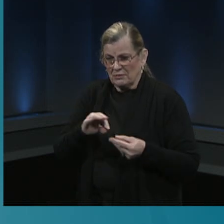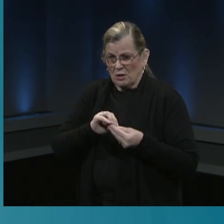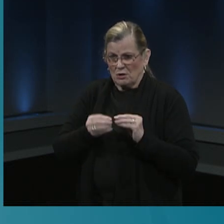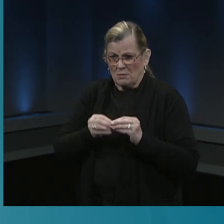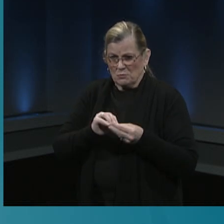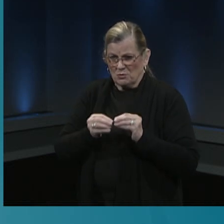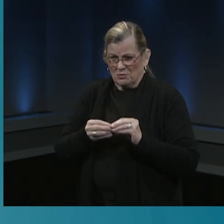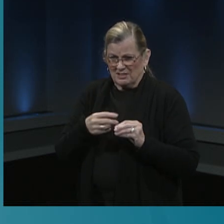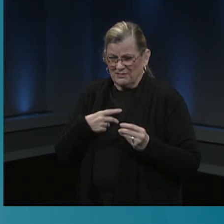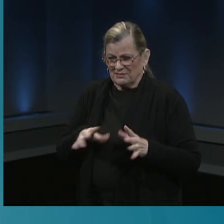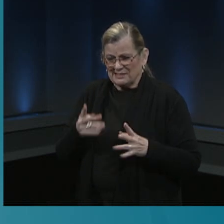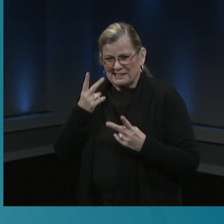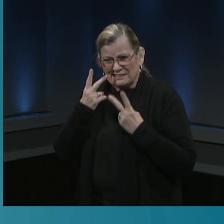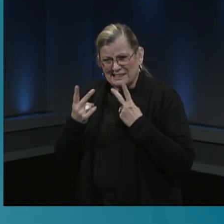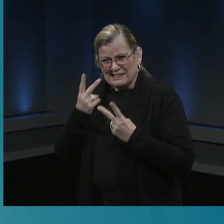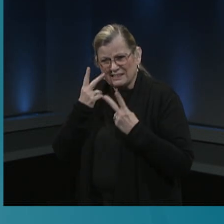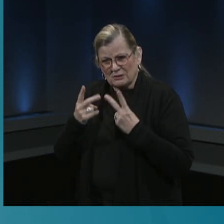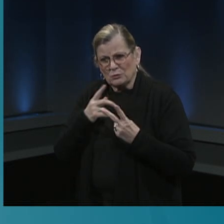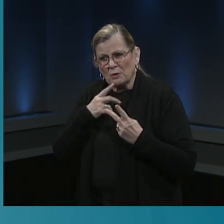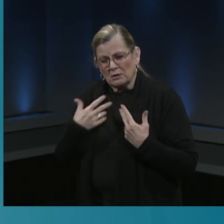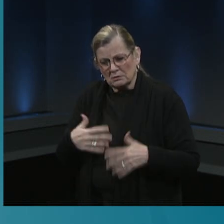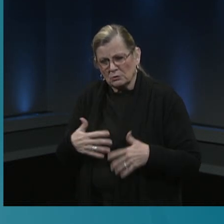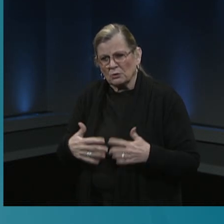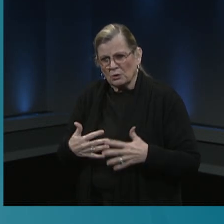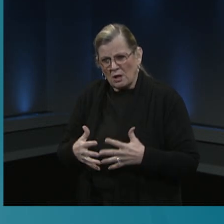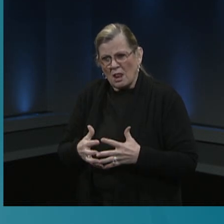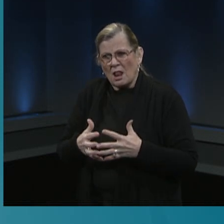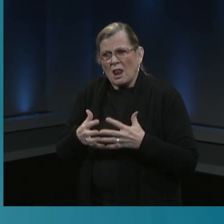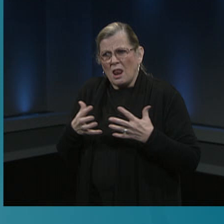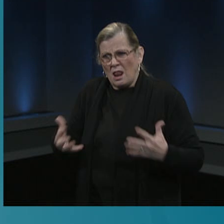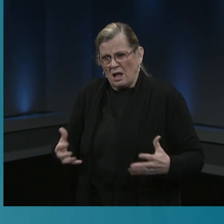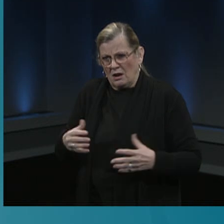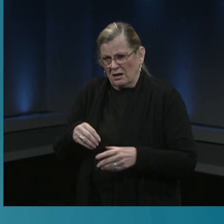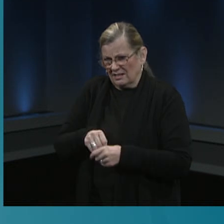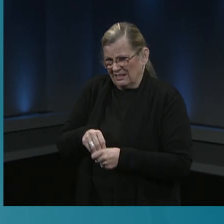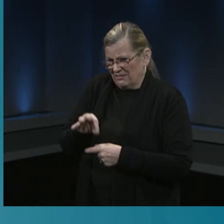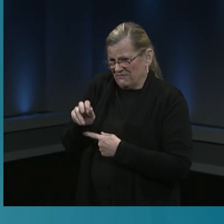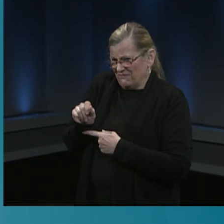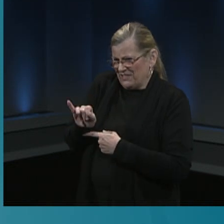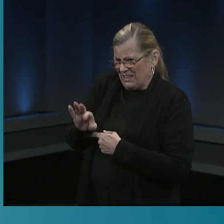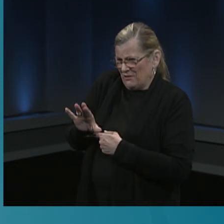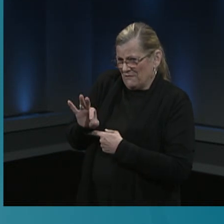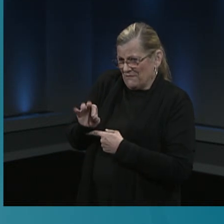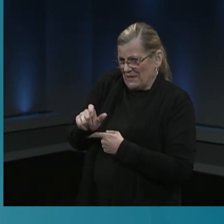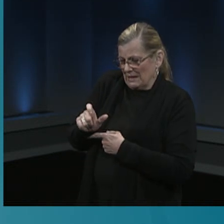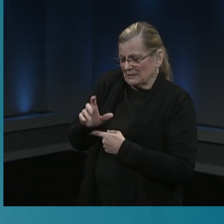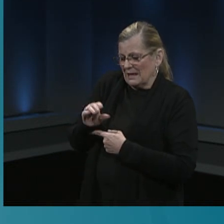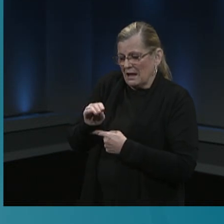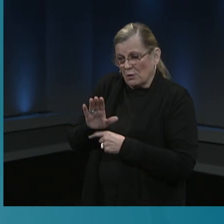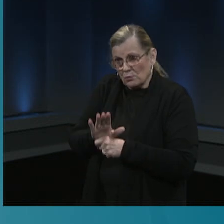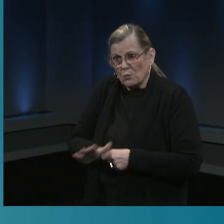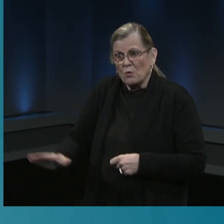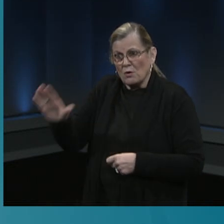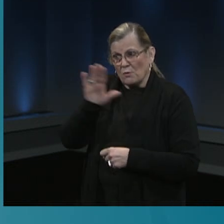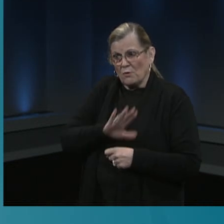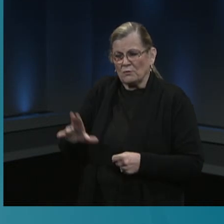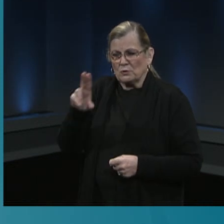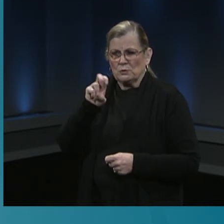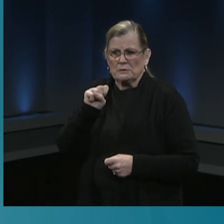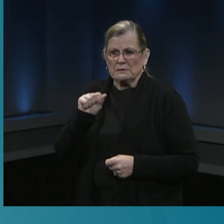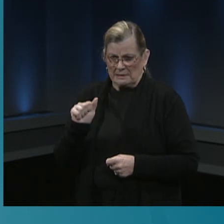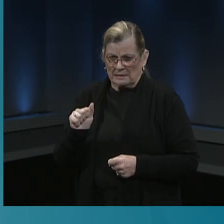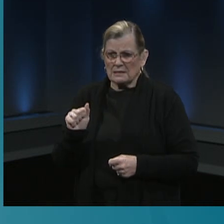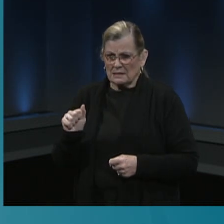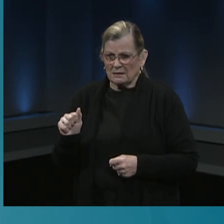large number of cases and deaths both here in Fairfax County as well as around the country. There have been over 50,000